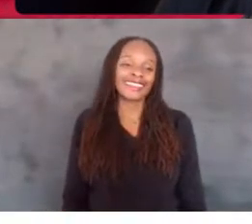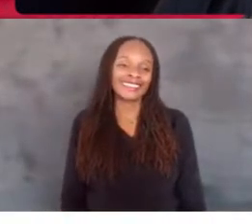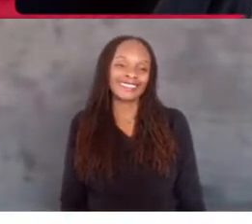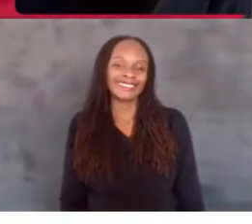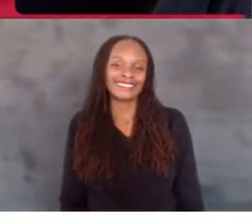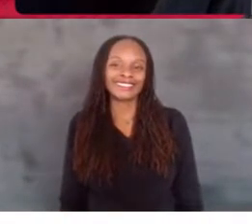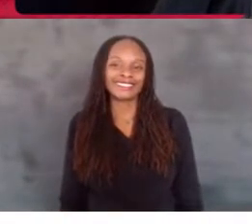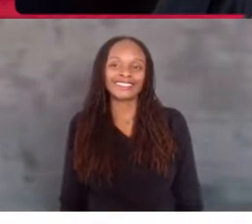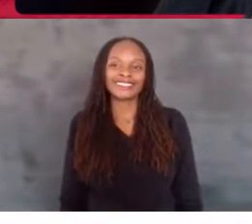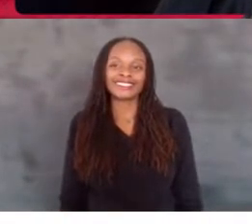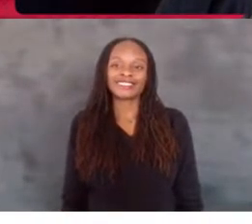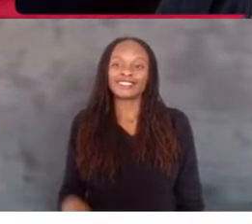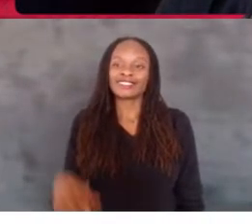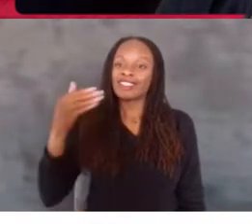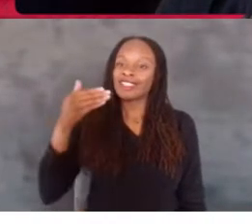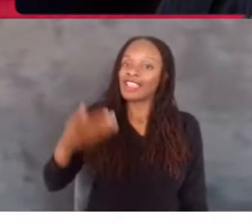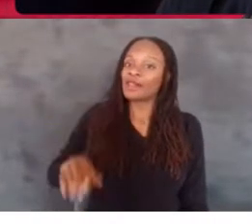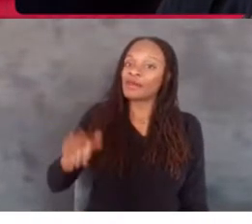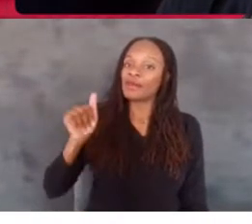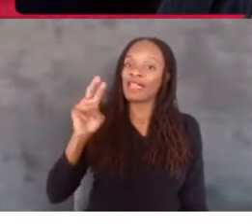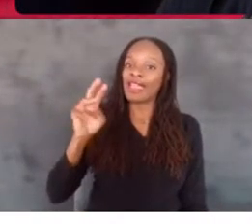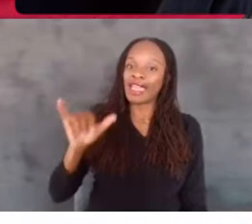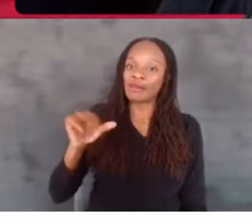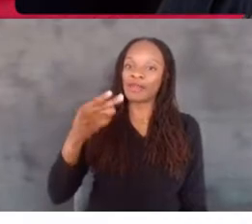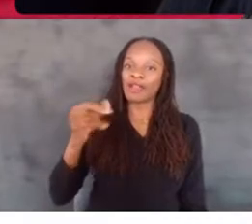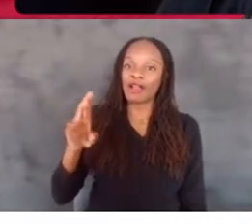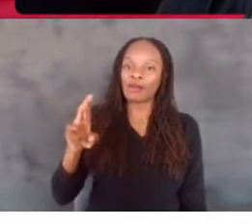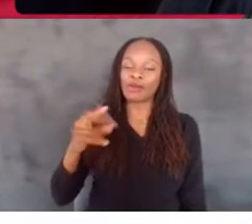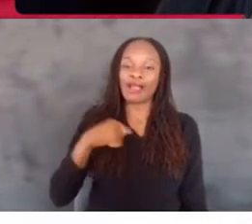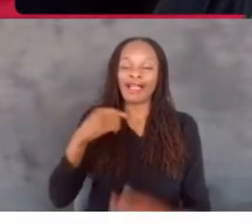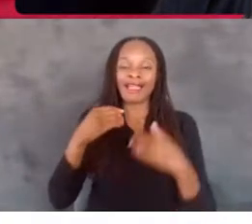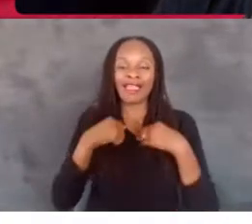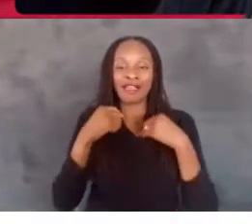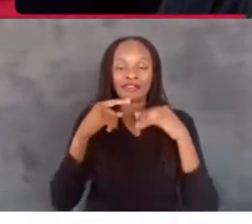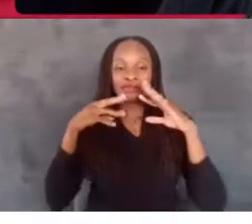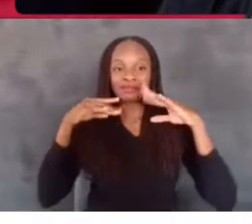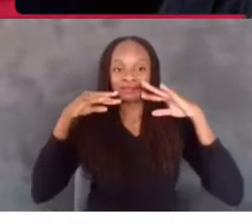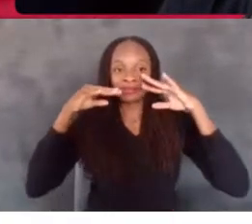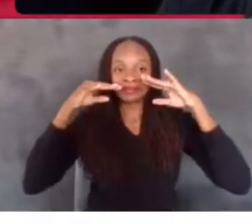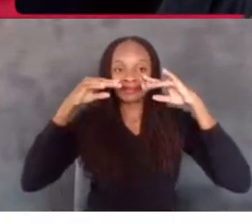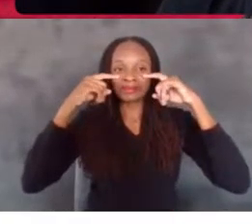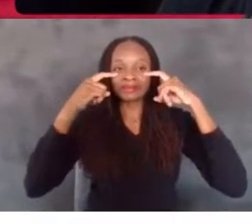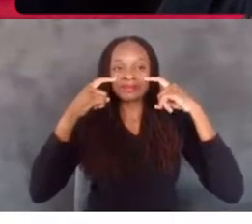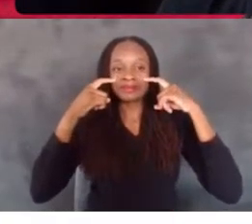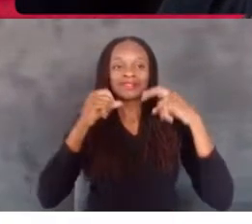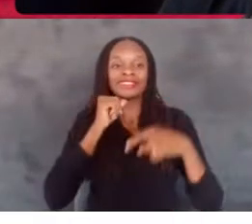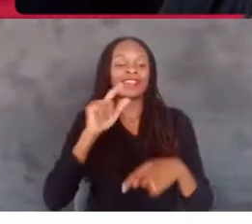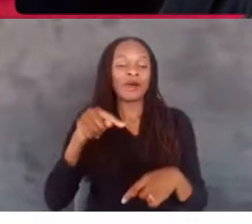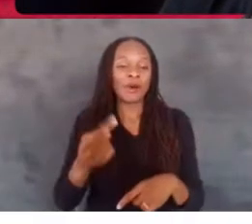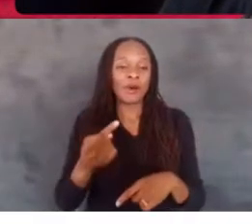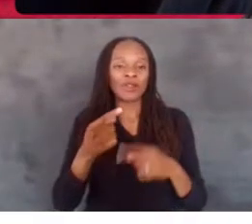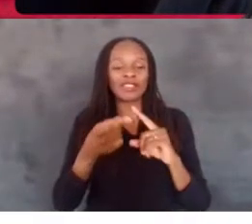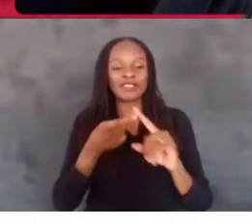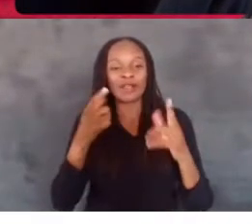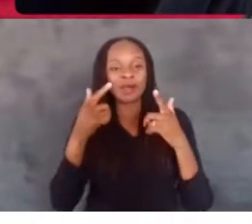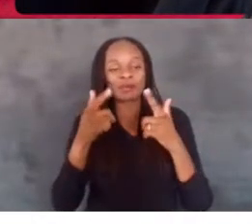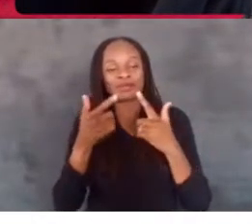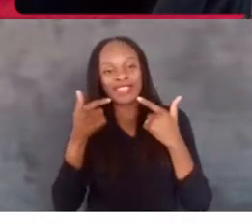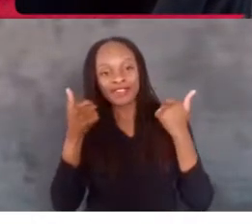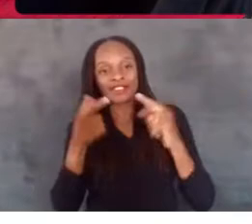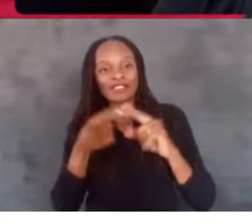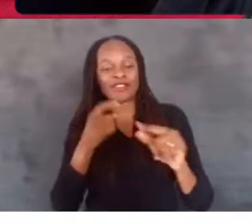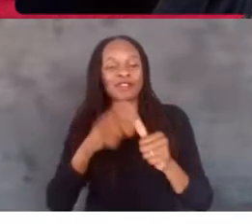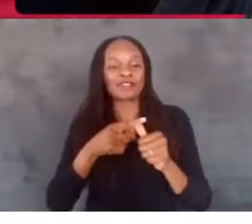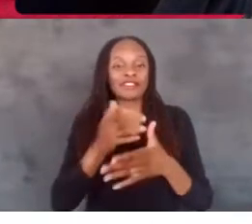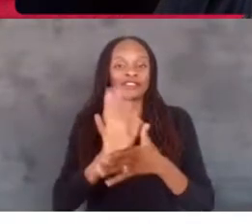I'm Amy Hopper. I have tears in my eyes, not just from laughter from the first film, but the inspiration